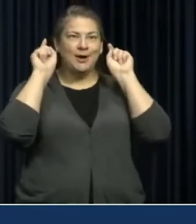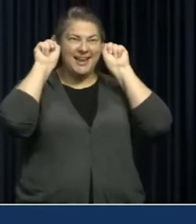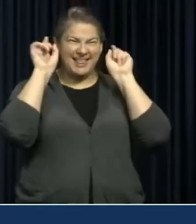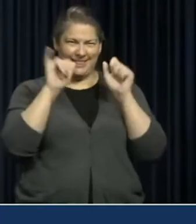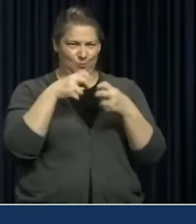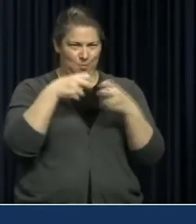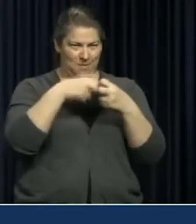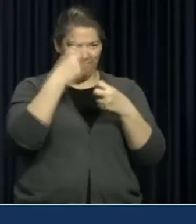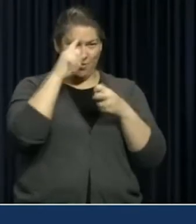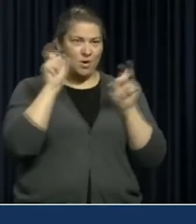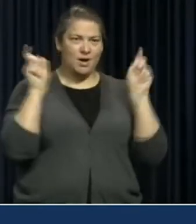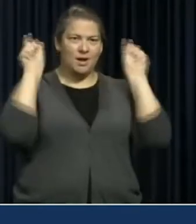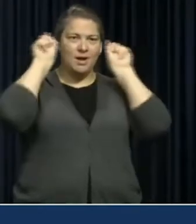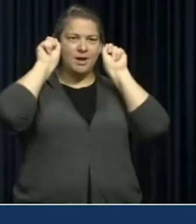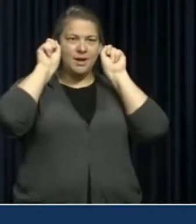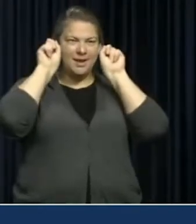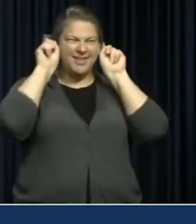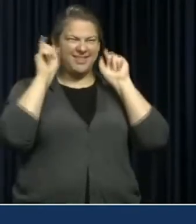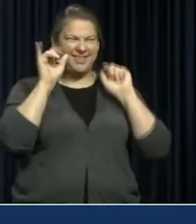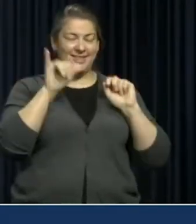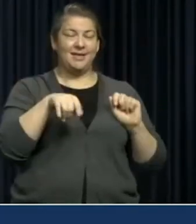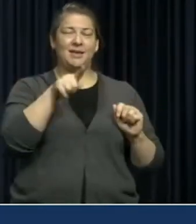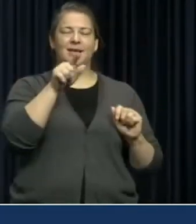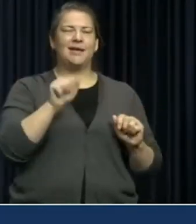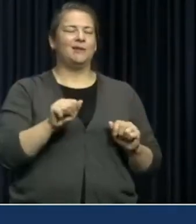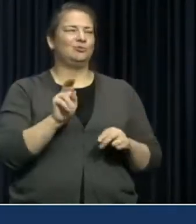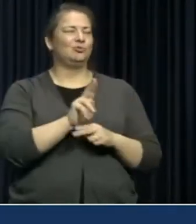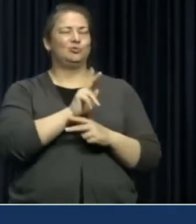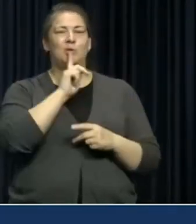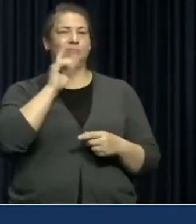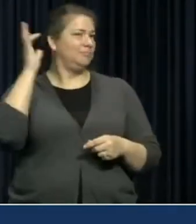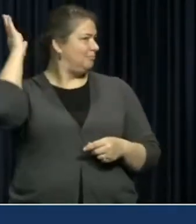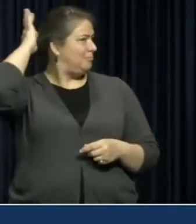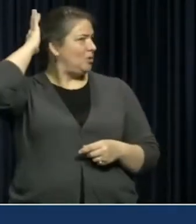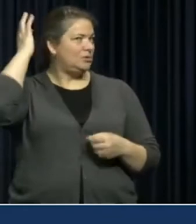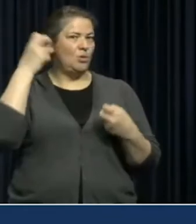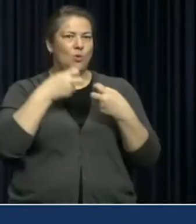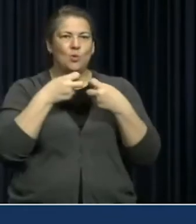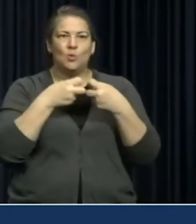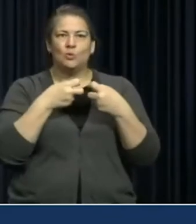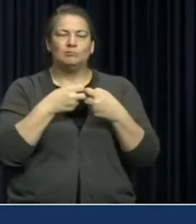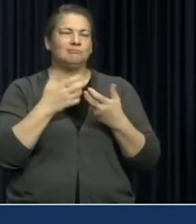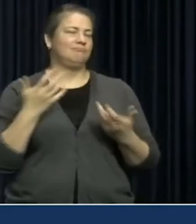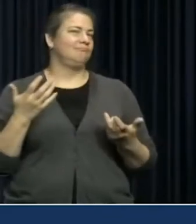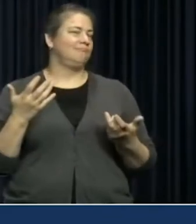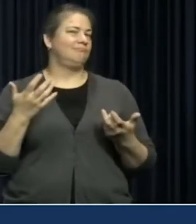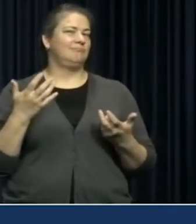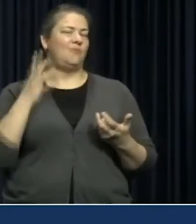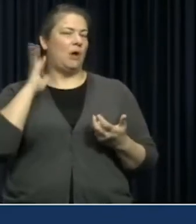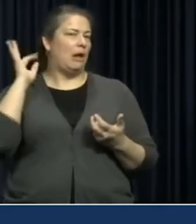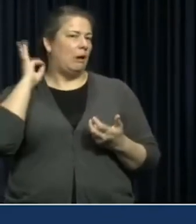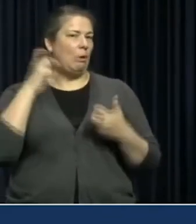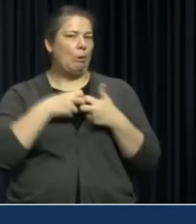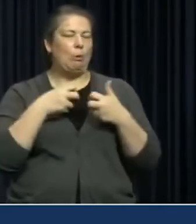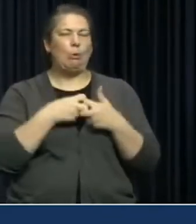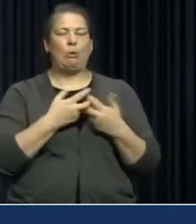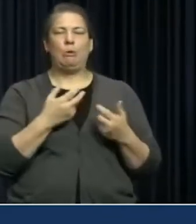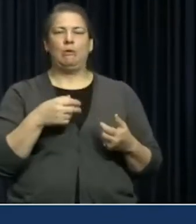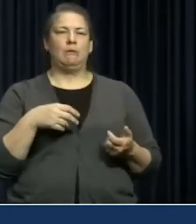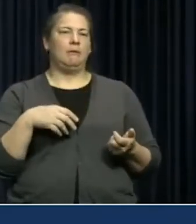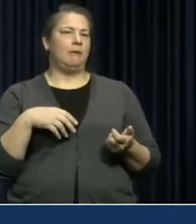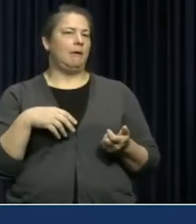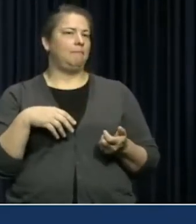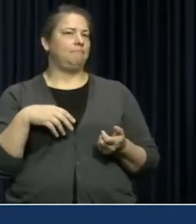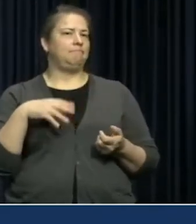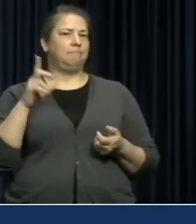the rubber bands are for. You can use ponytail holders, hair bands.